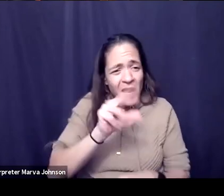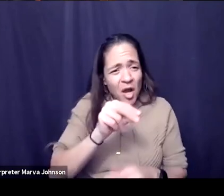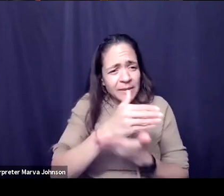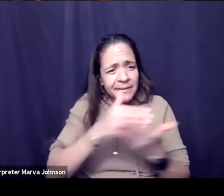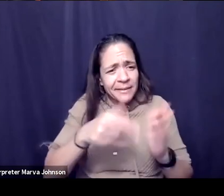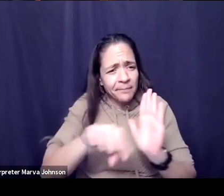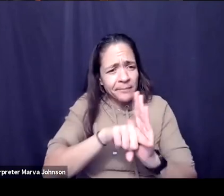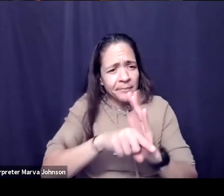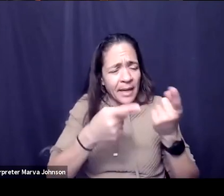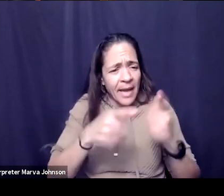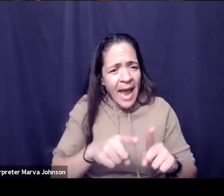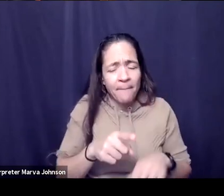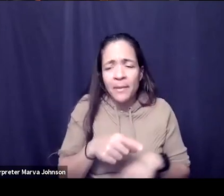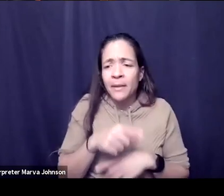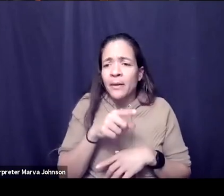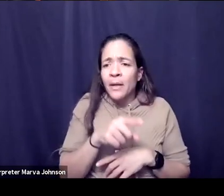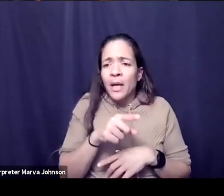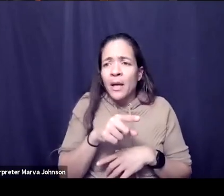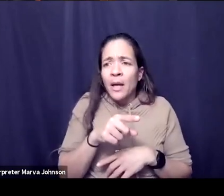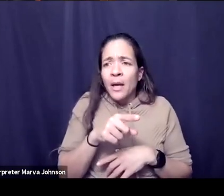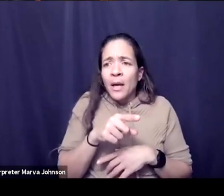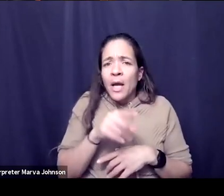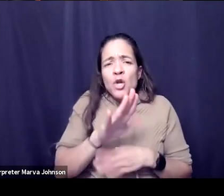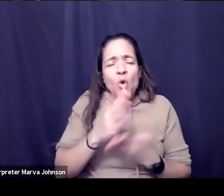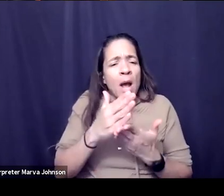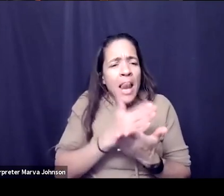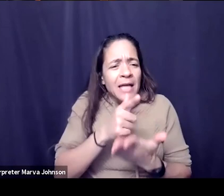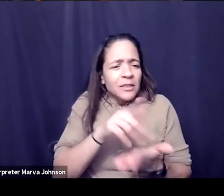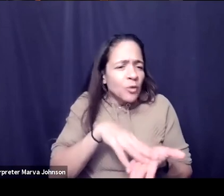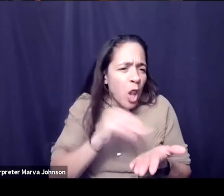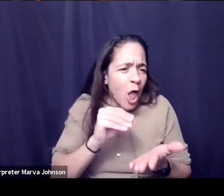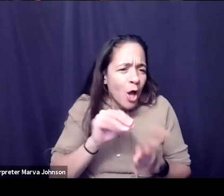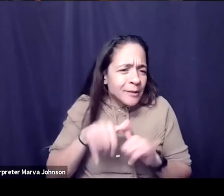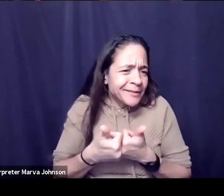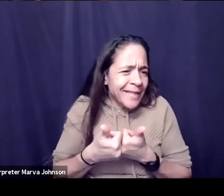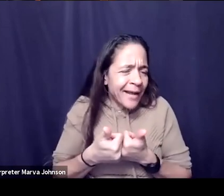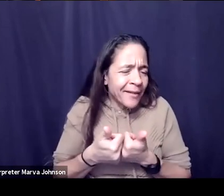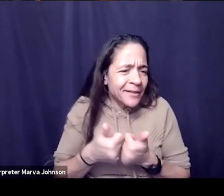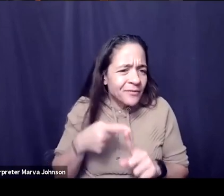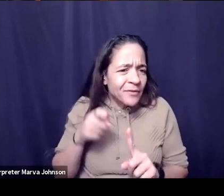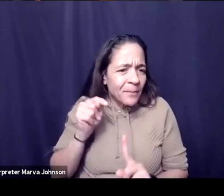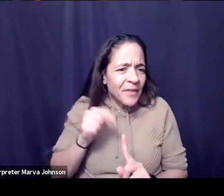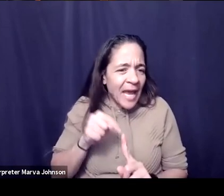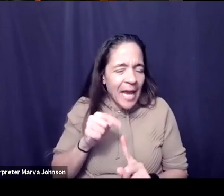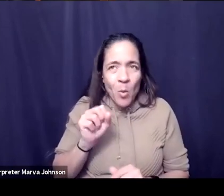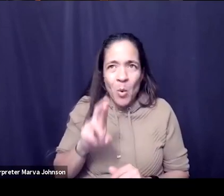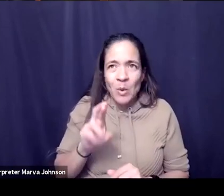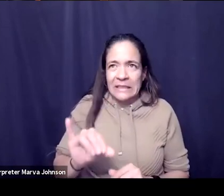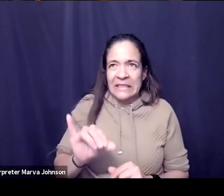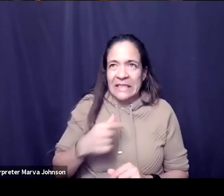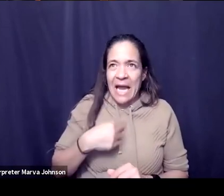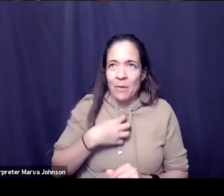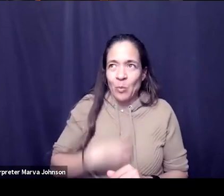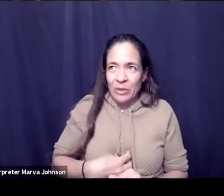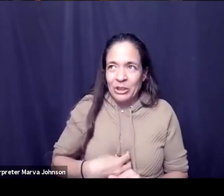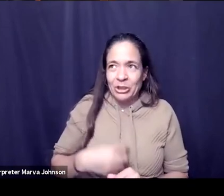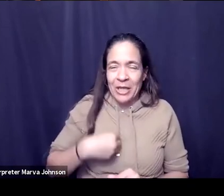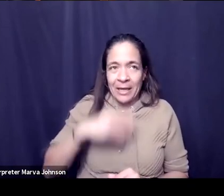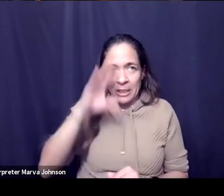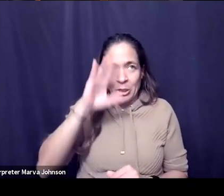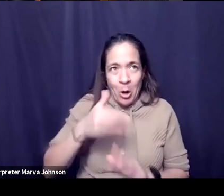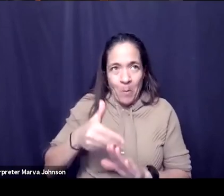things that you encounter that you think of sort of lessons learned or gosh i wish i'd known that before i stepped in that particular spot